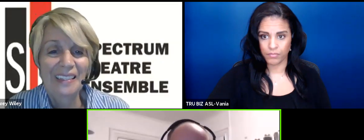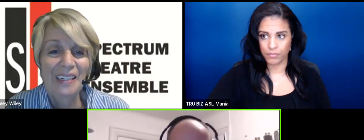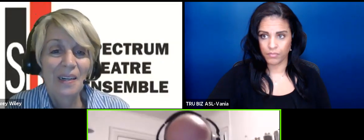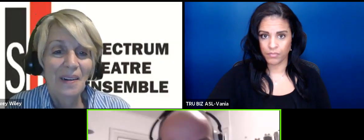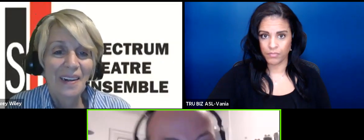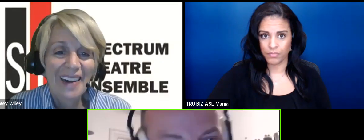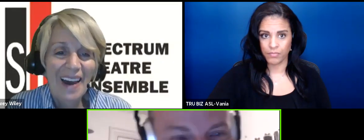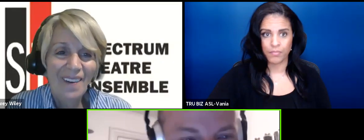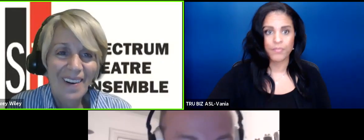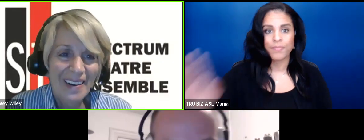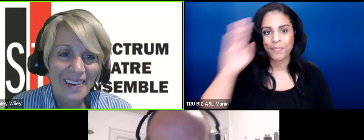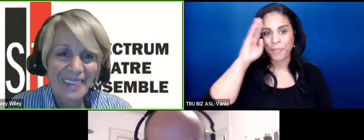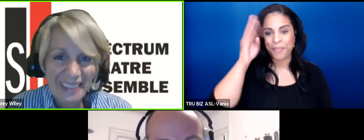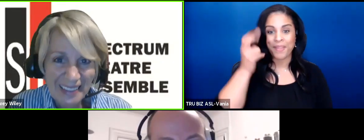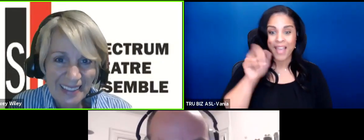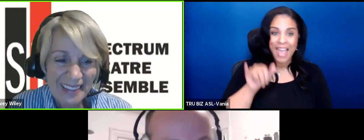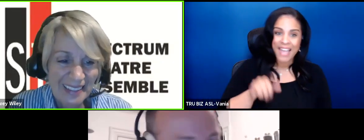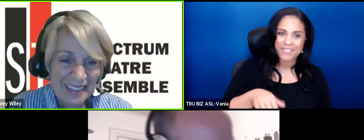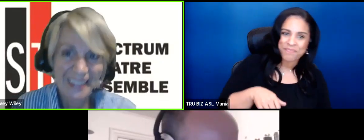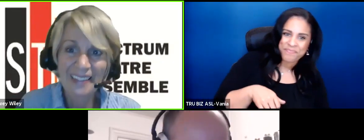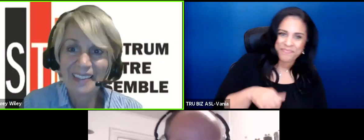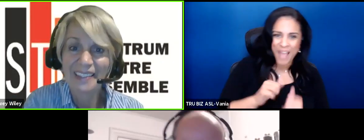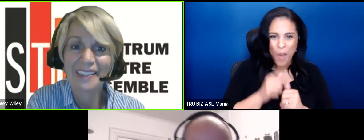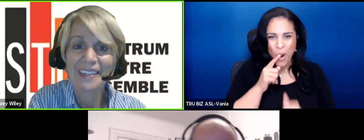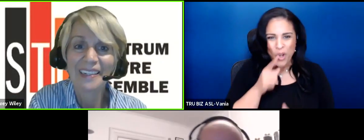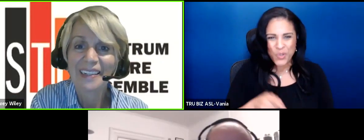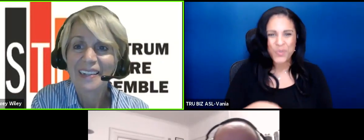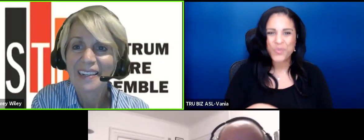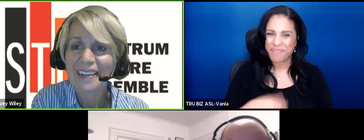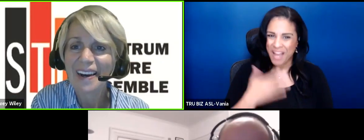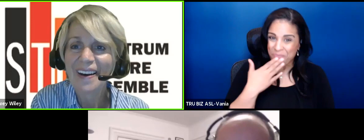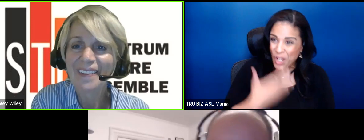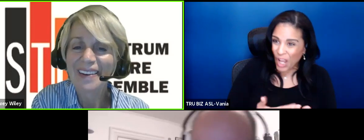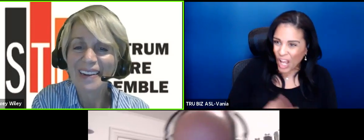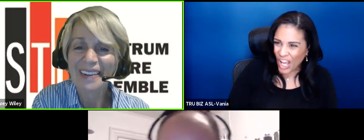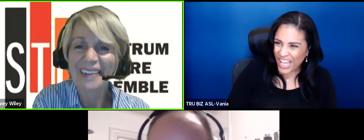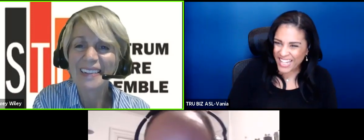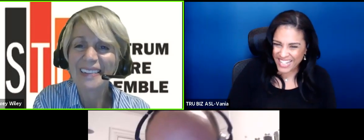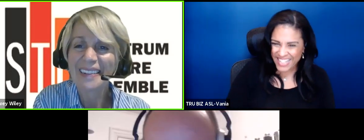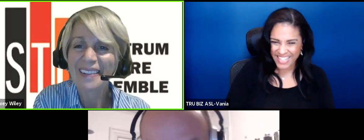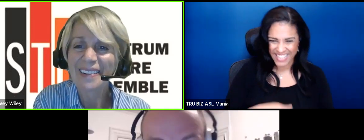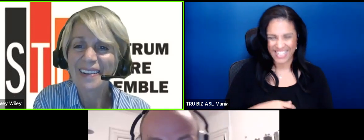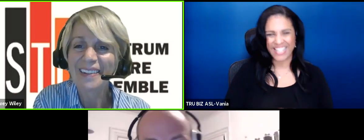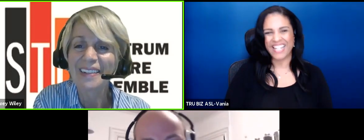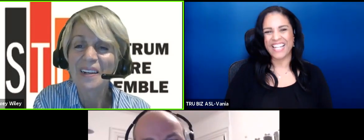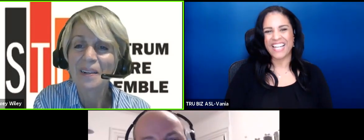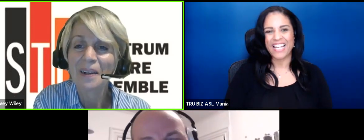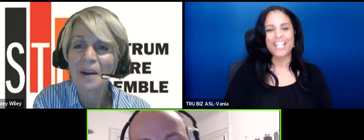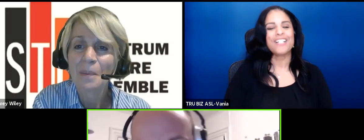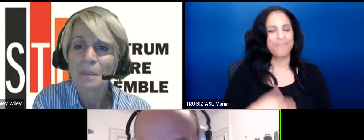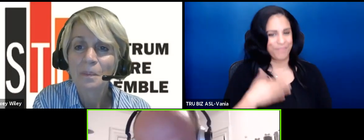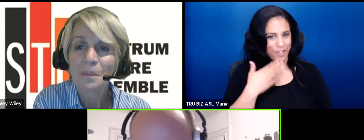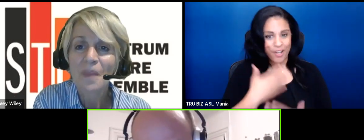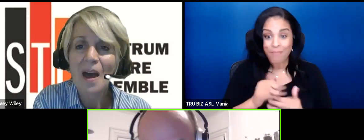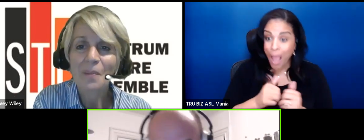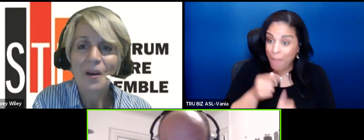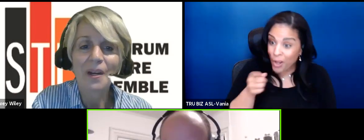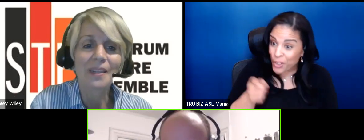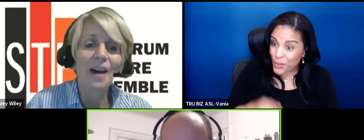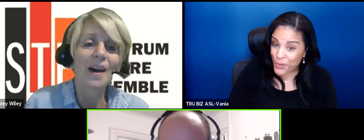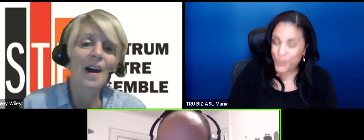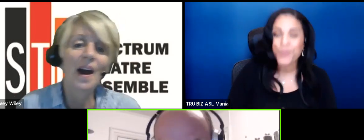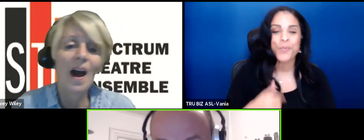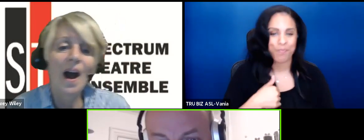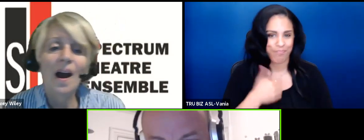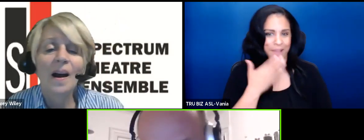Hey Dewey. How are you? I'm very good. Are you kidding? Oh good good good good. How about you? I'm